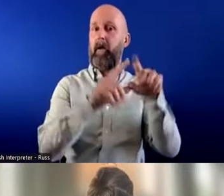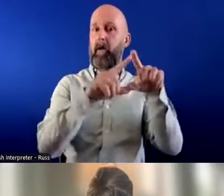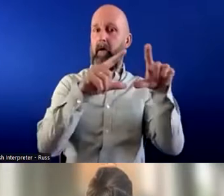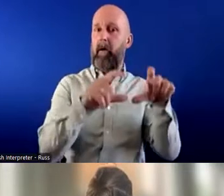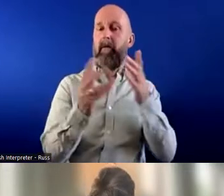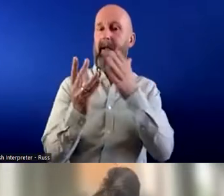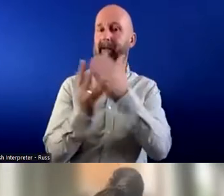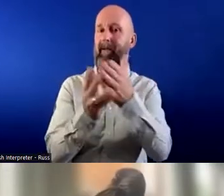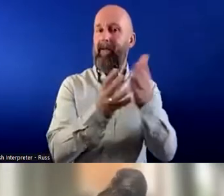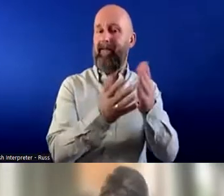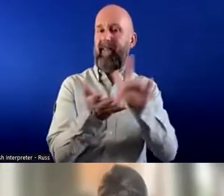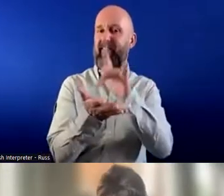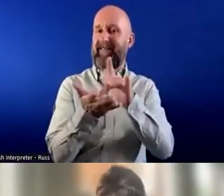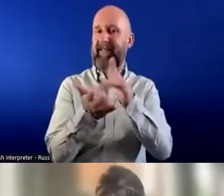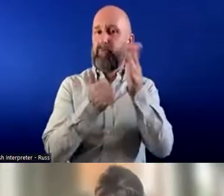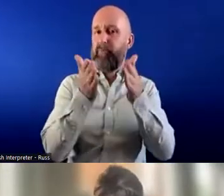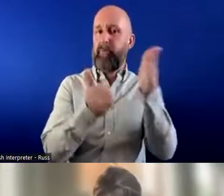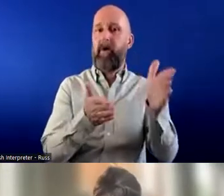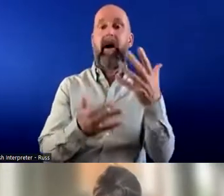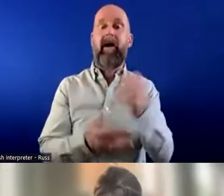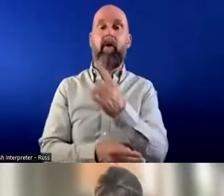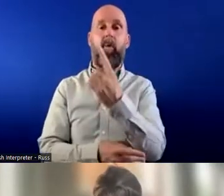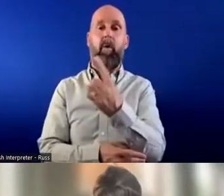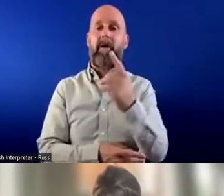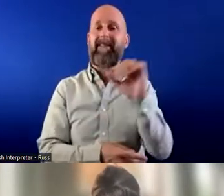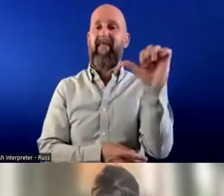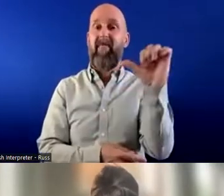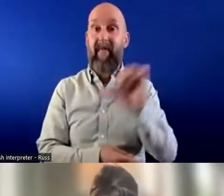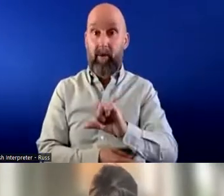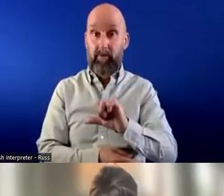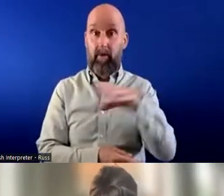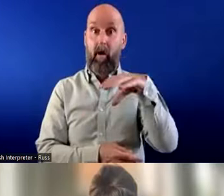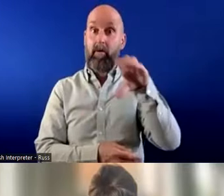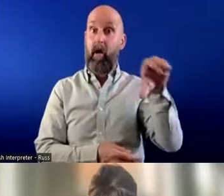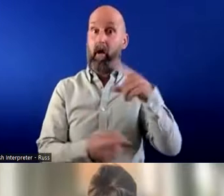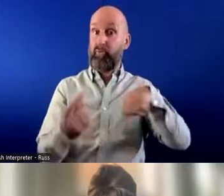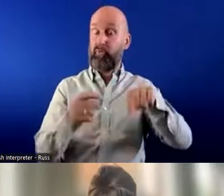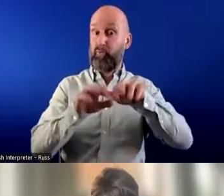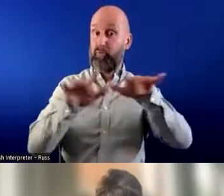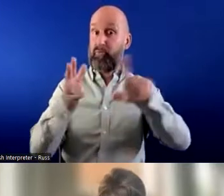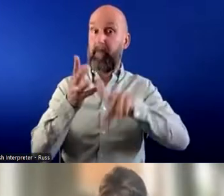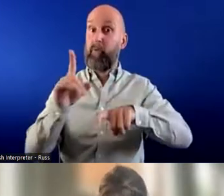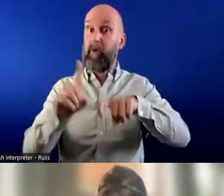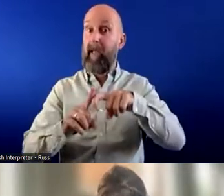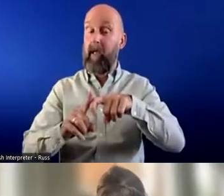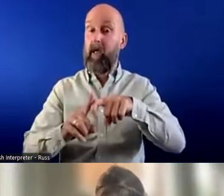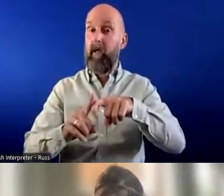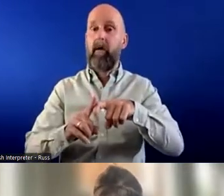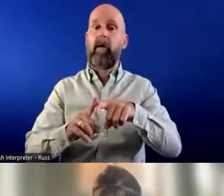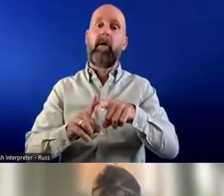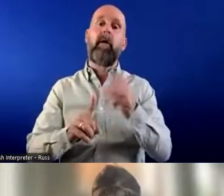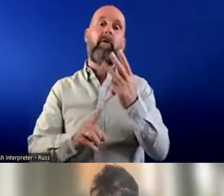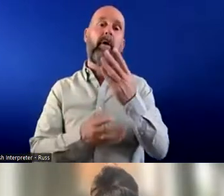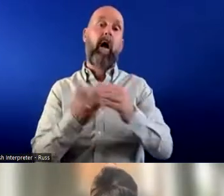access the city. We now have 110,000 JAM card users across the UK, with about three and a half